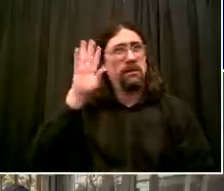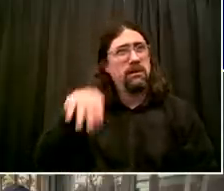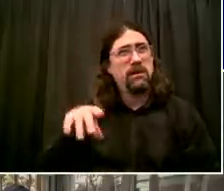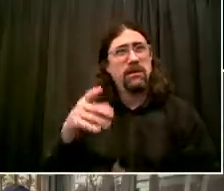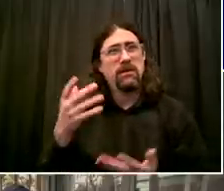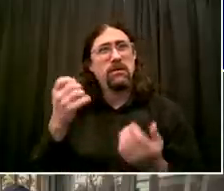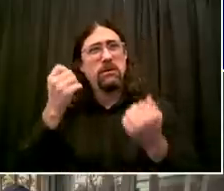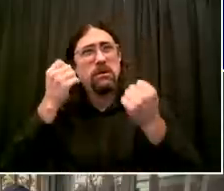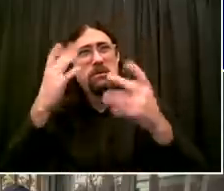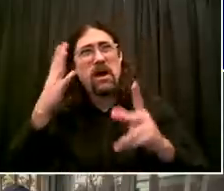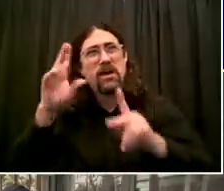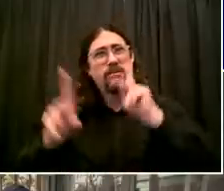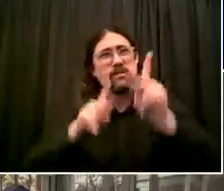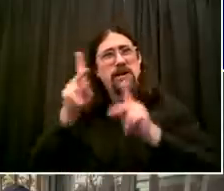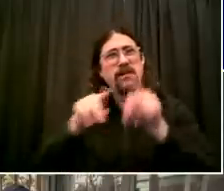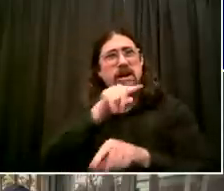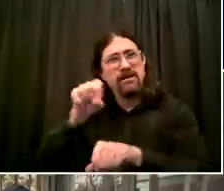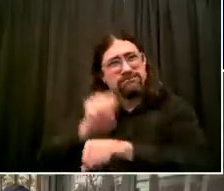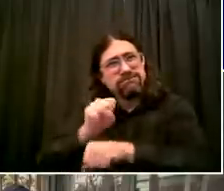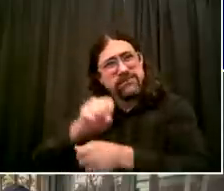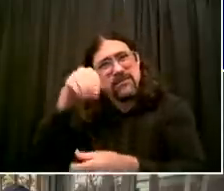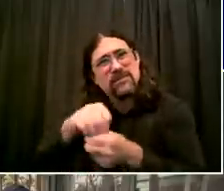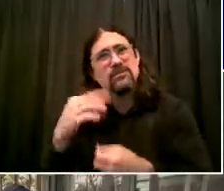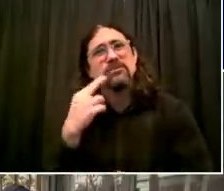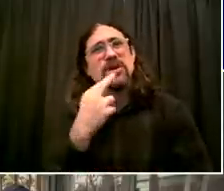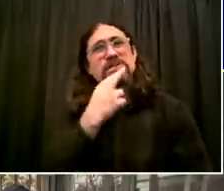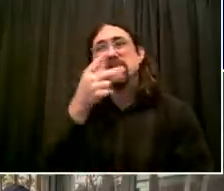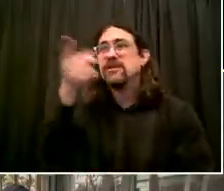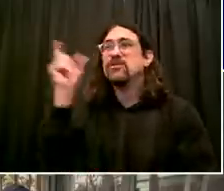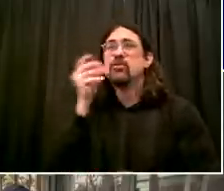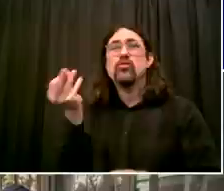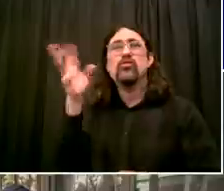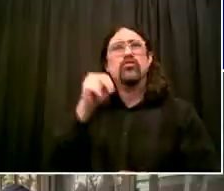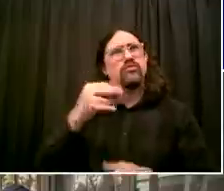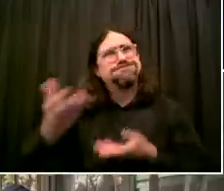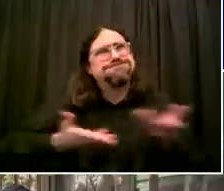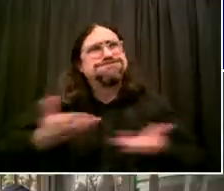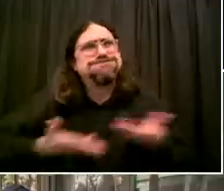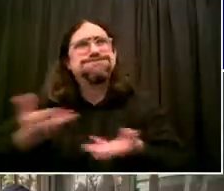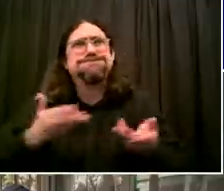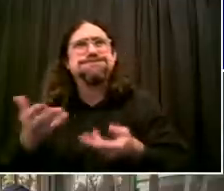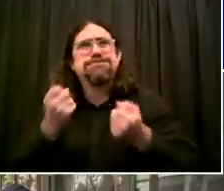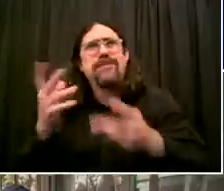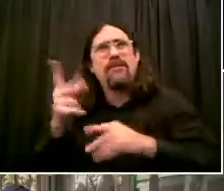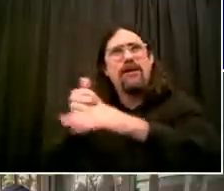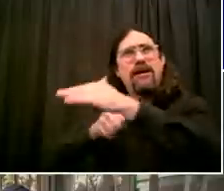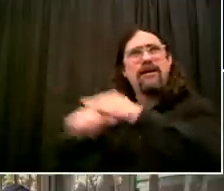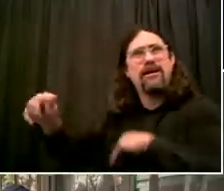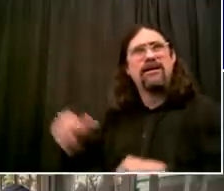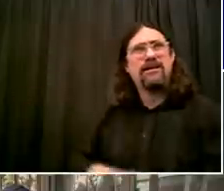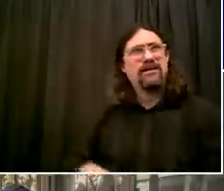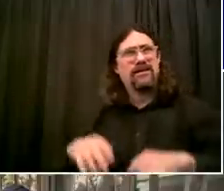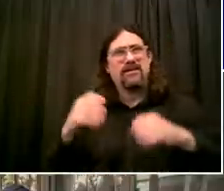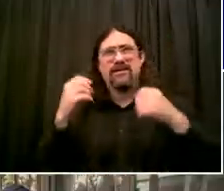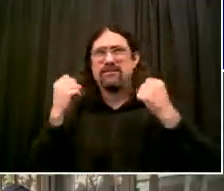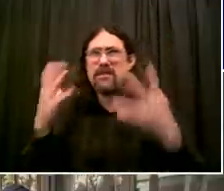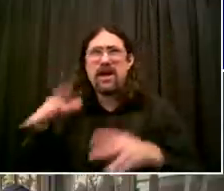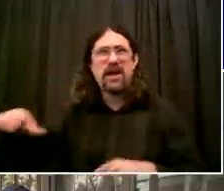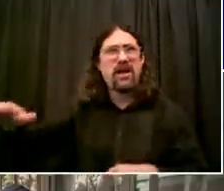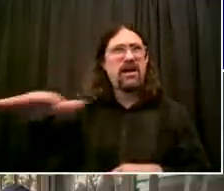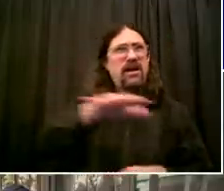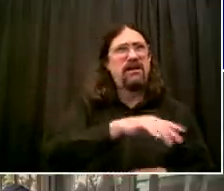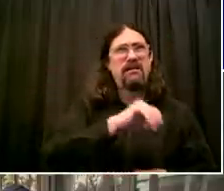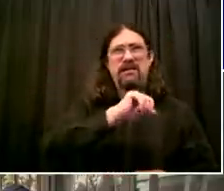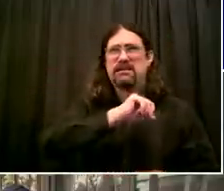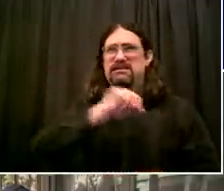people who depend on the restaurant industry for their livelihood. And we all know so many people get their start in that industry and go on to do amazing things,